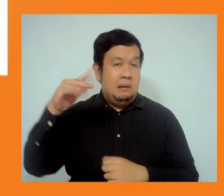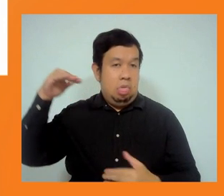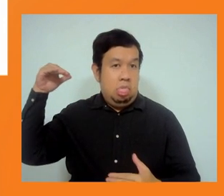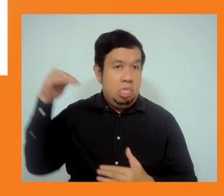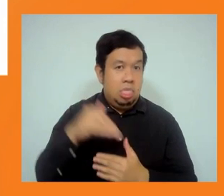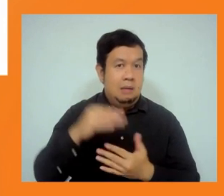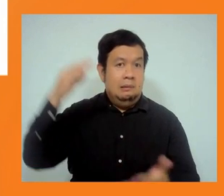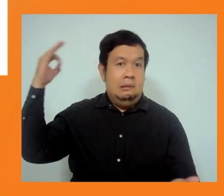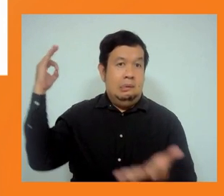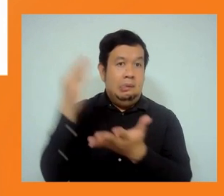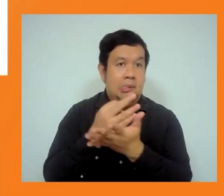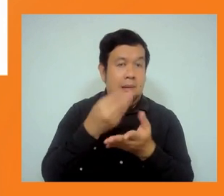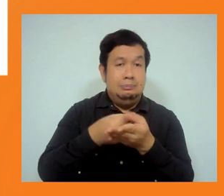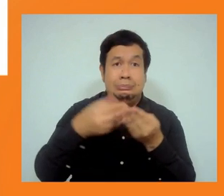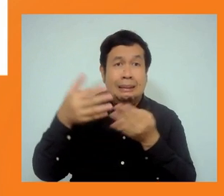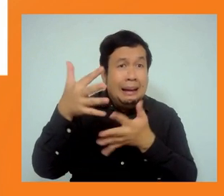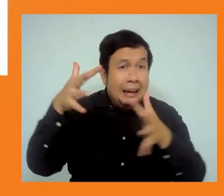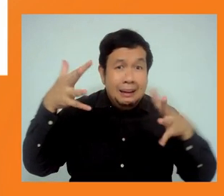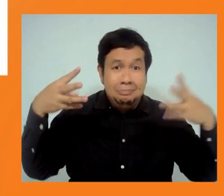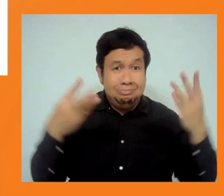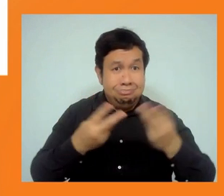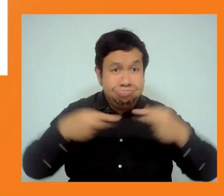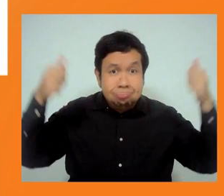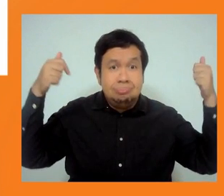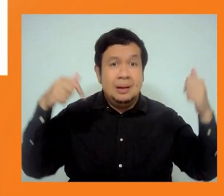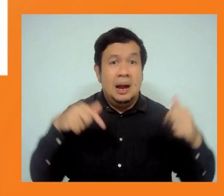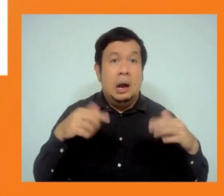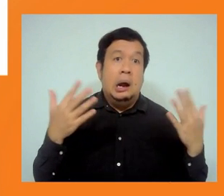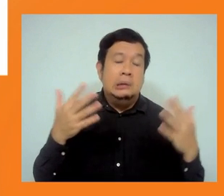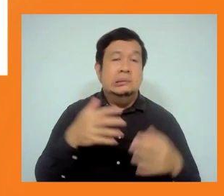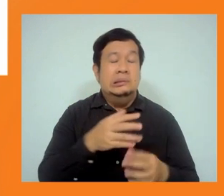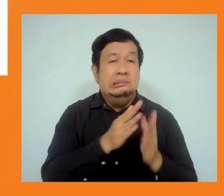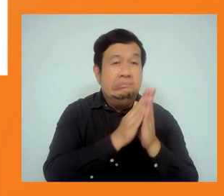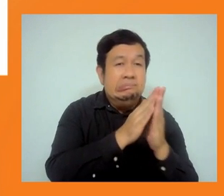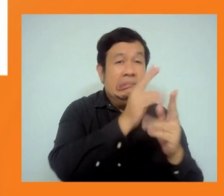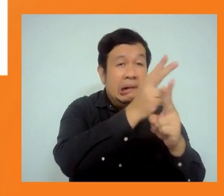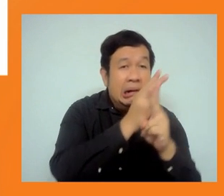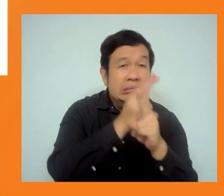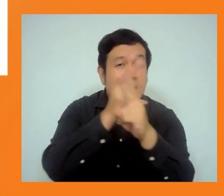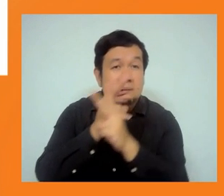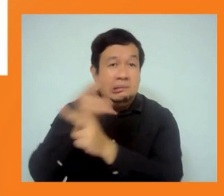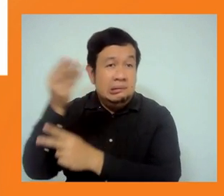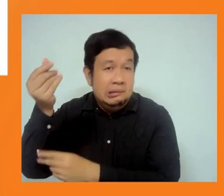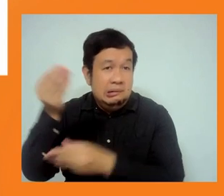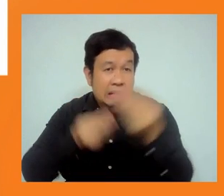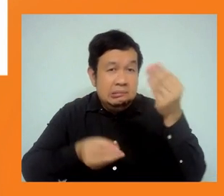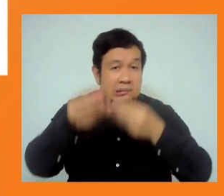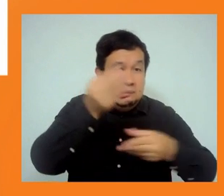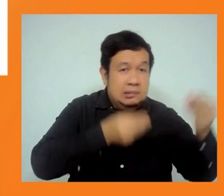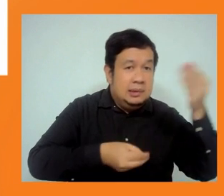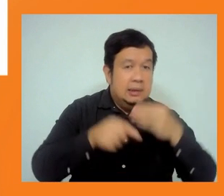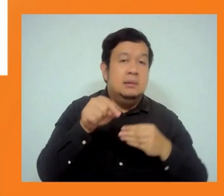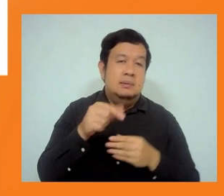five areas that I want to bring to your attention. I hope the the implementation